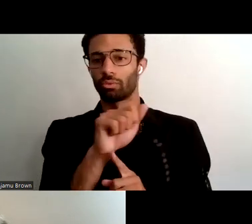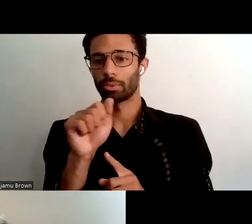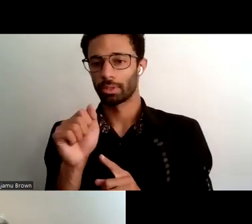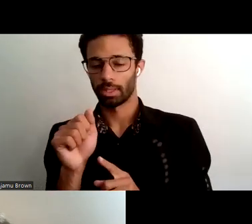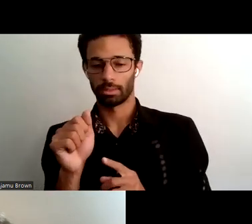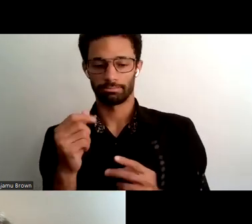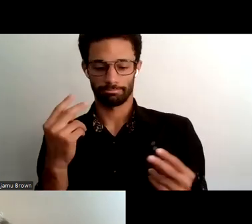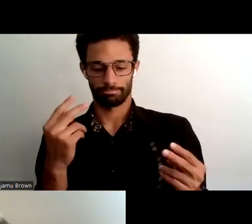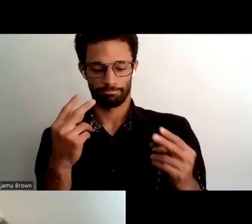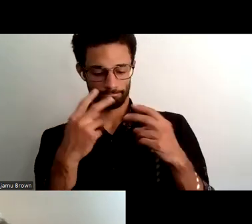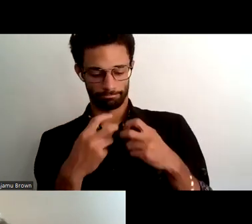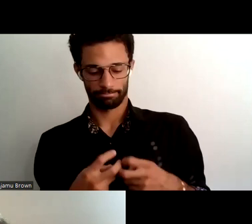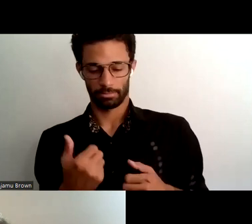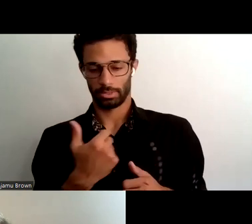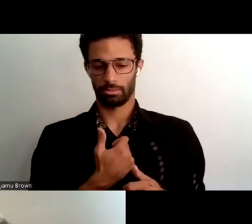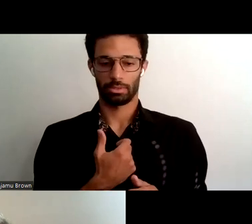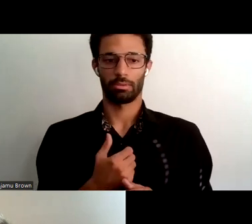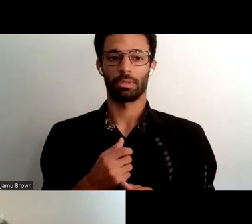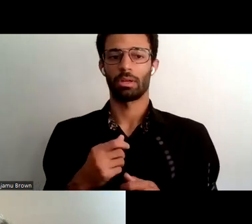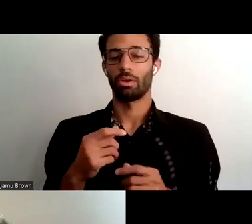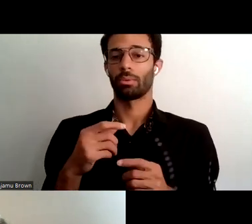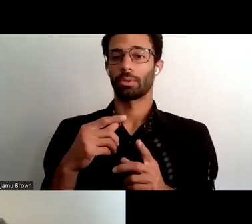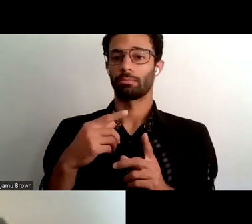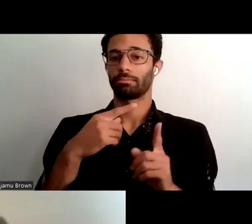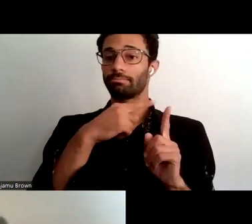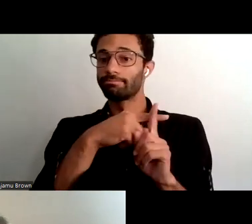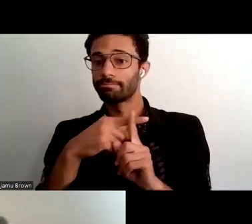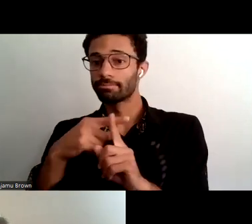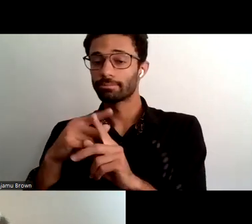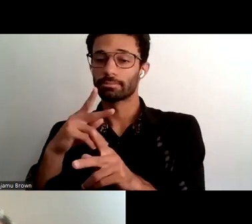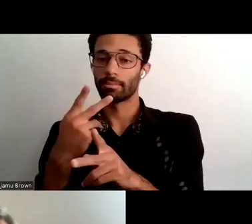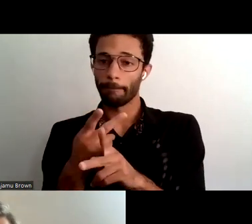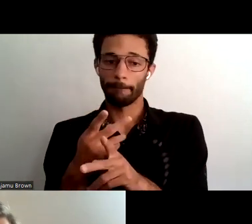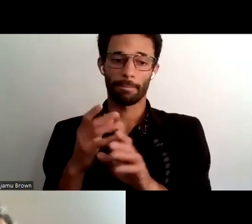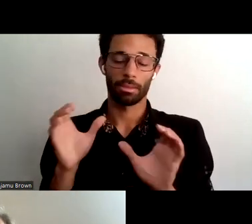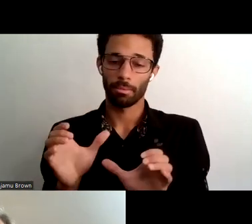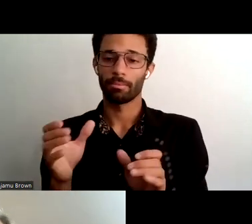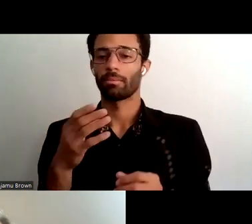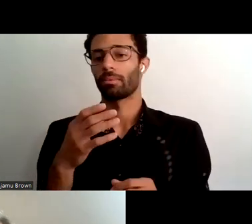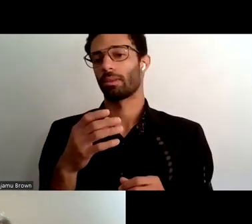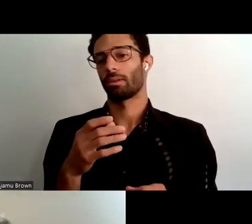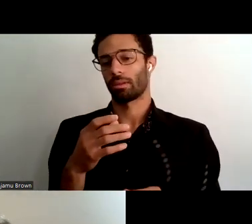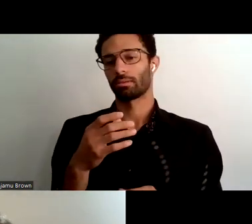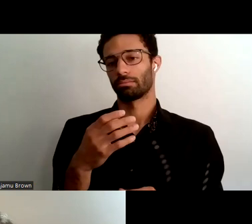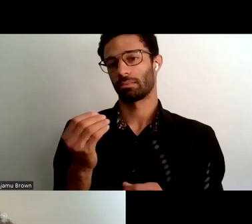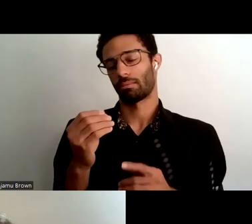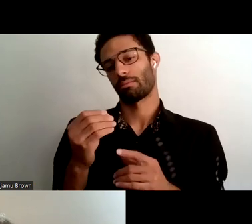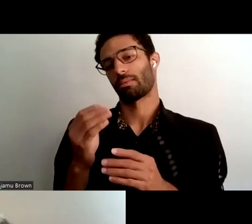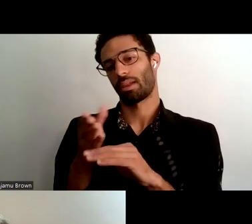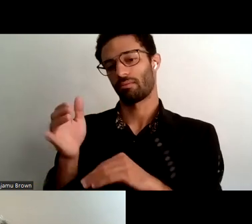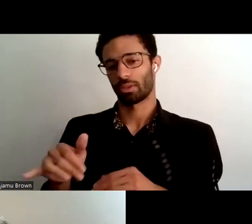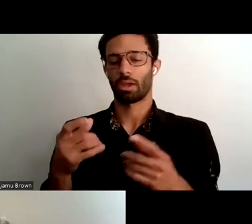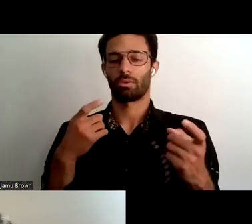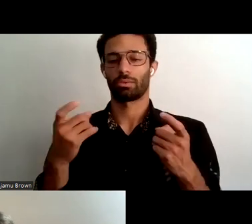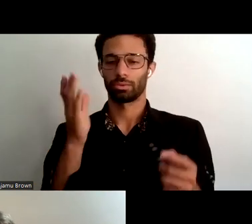ideal traits and then action ideas for action and then we'll open it up for questions so with that aaron